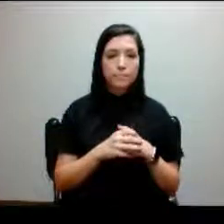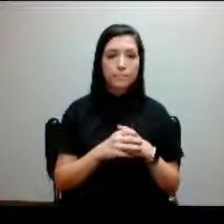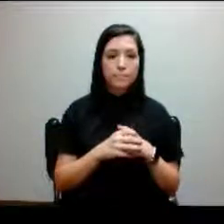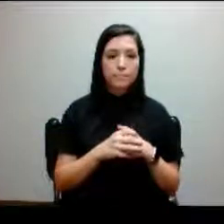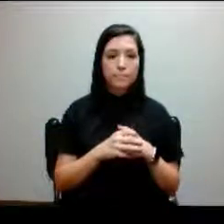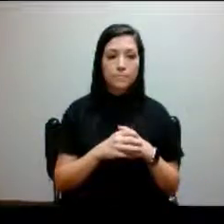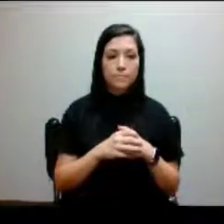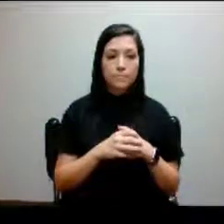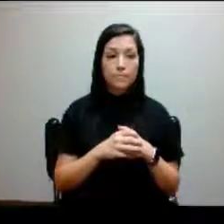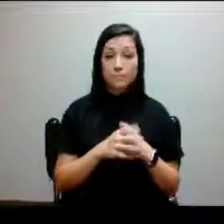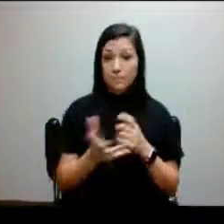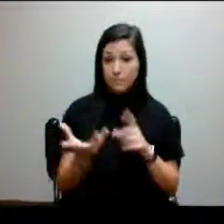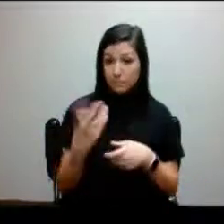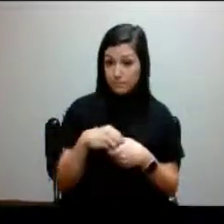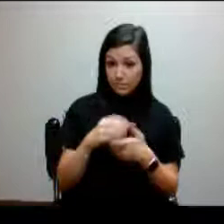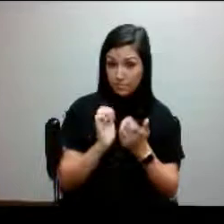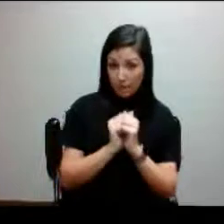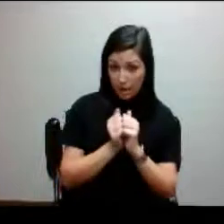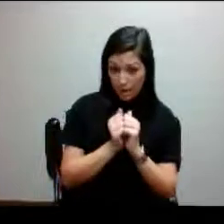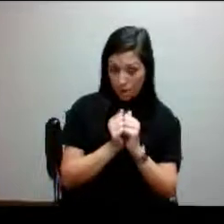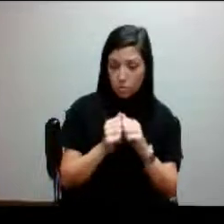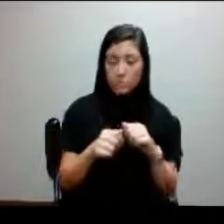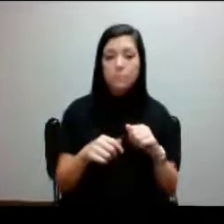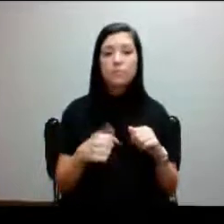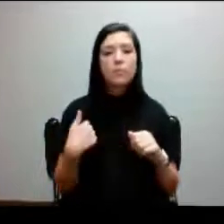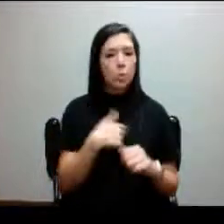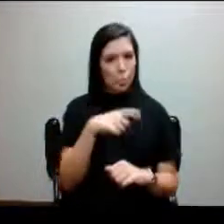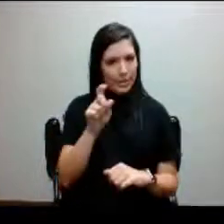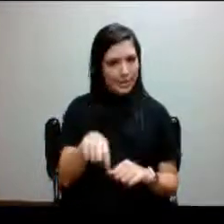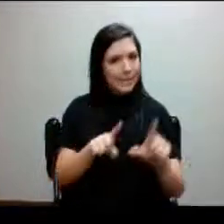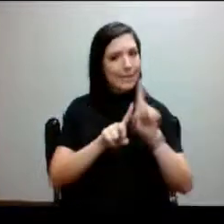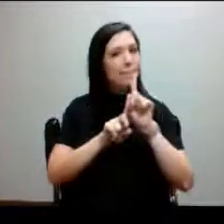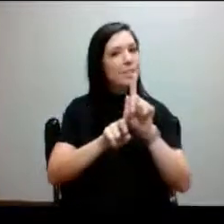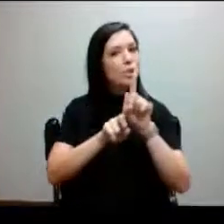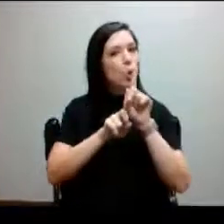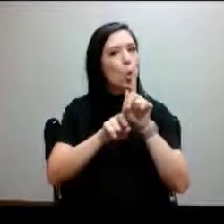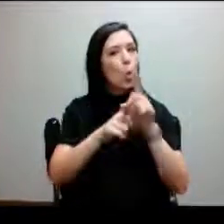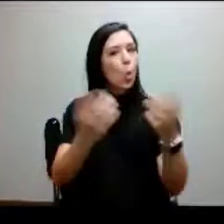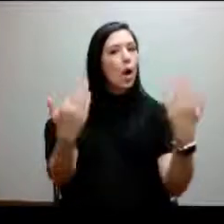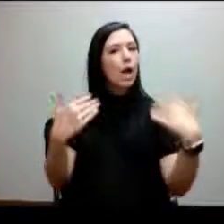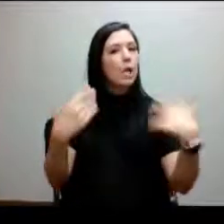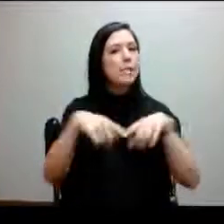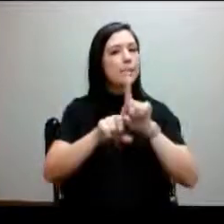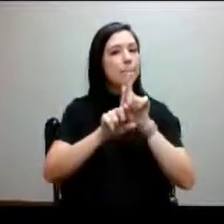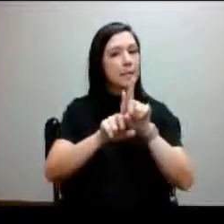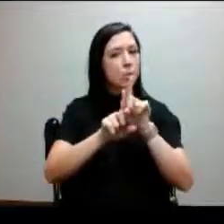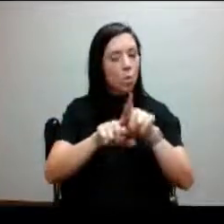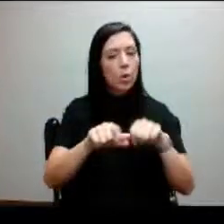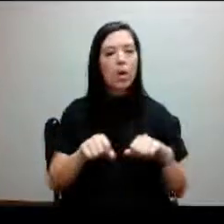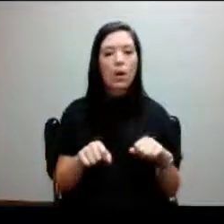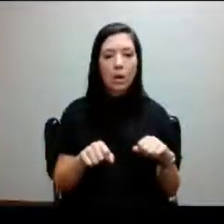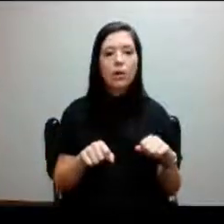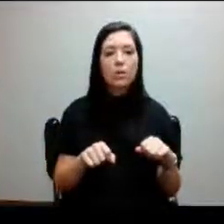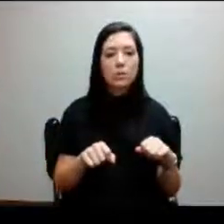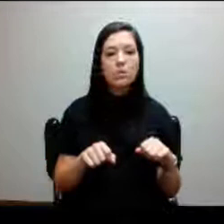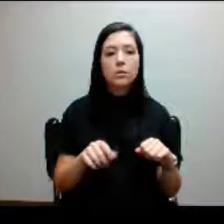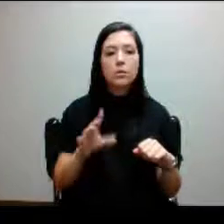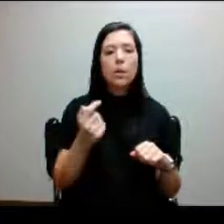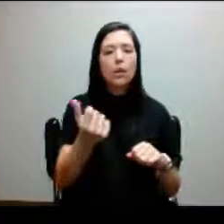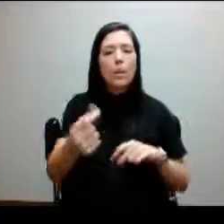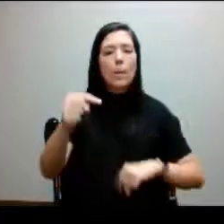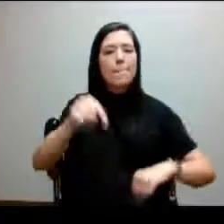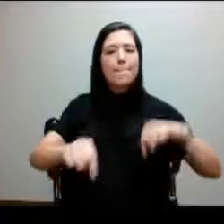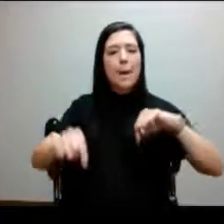So how can you get involved? How can you really connect? Well, we need mentors. And so let me back up. So